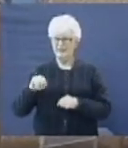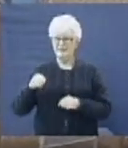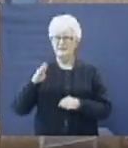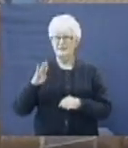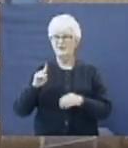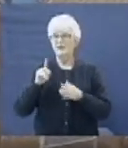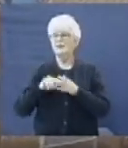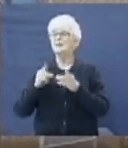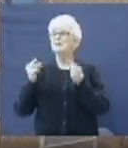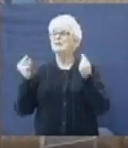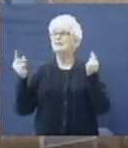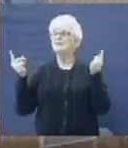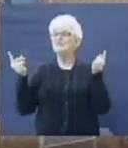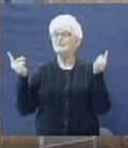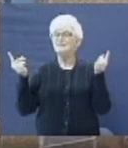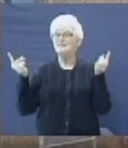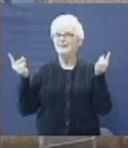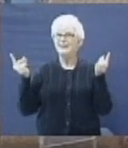What's he doing?